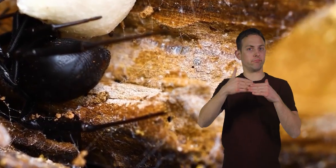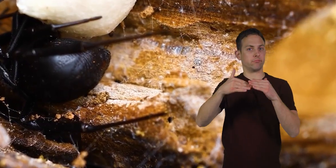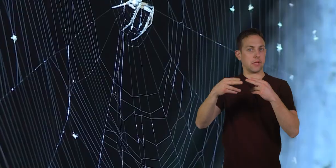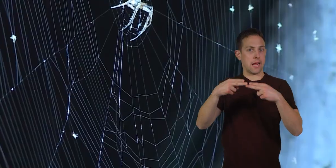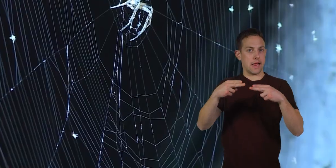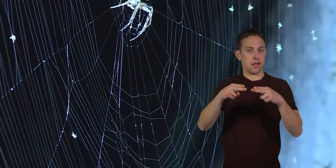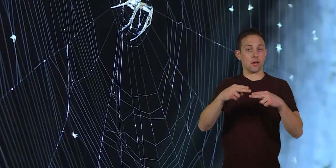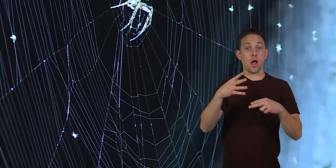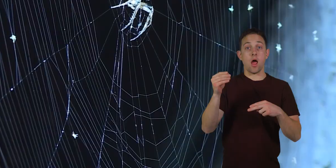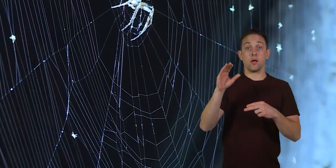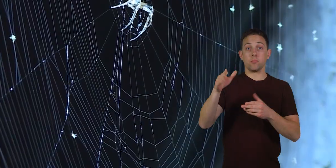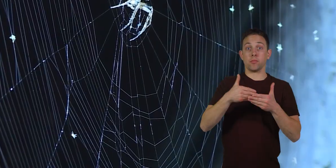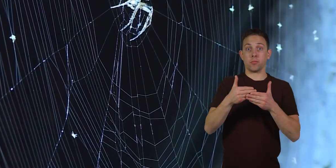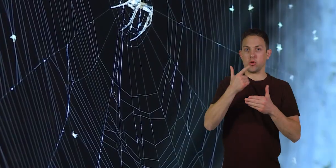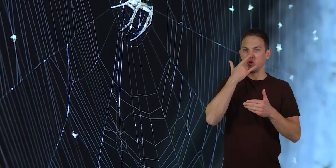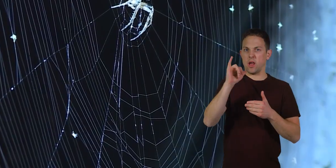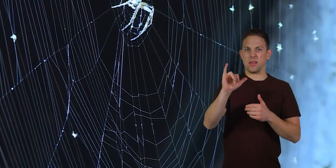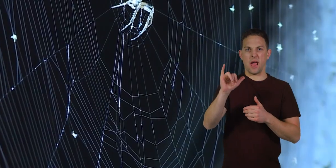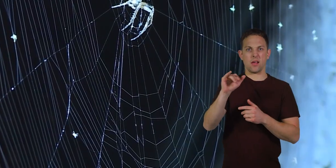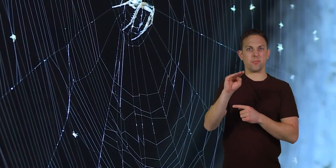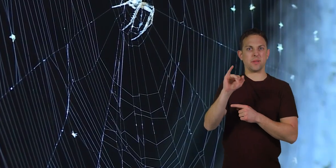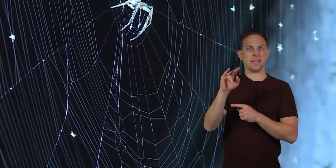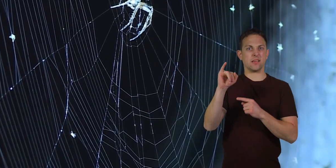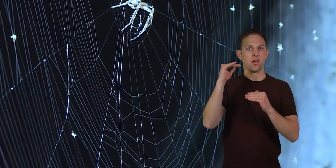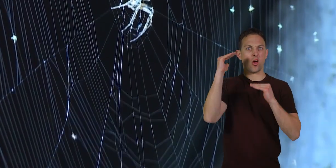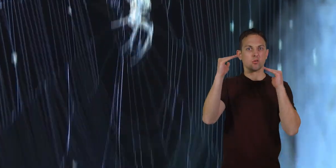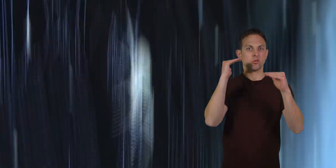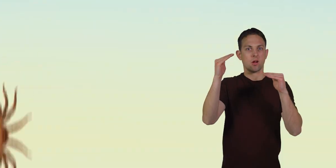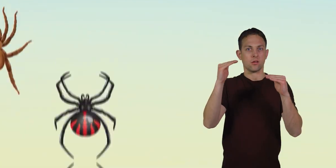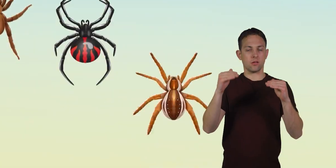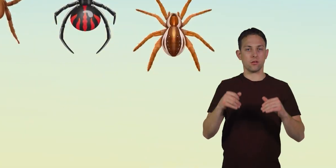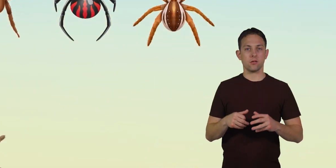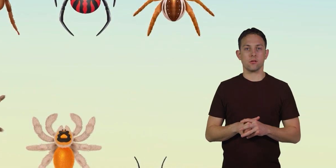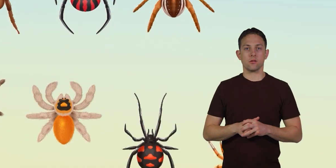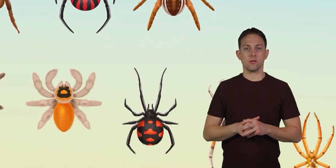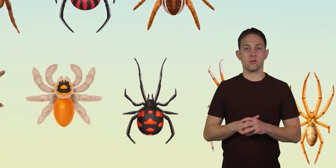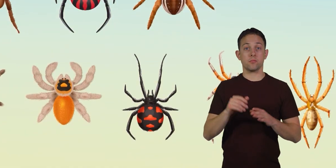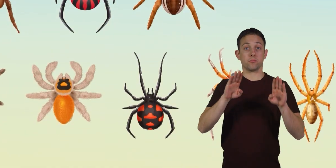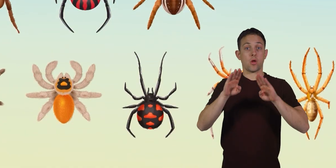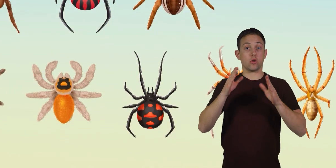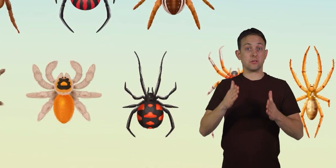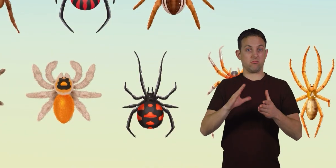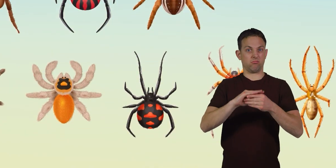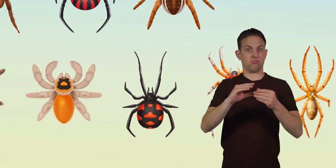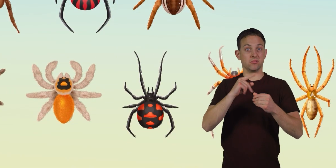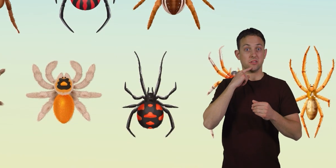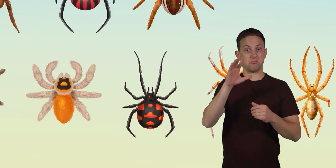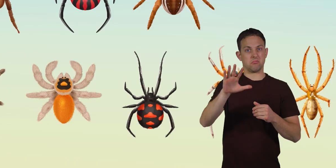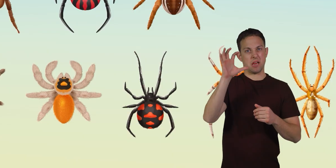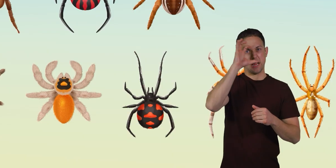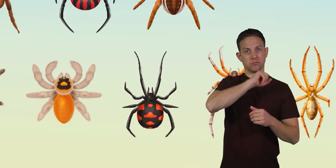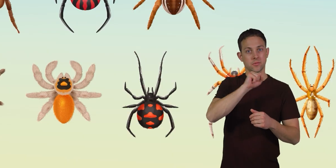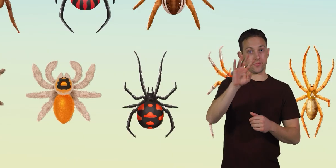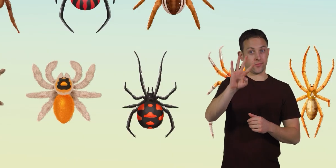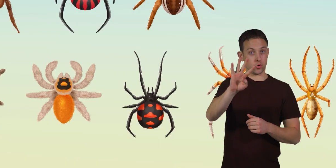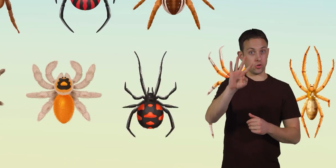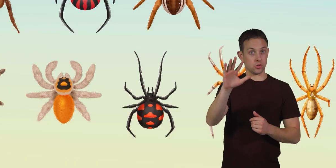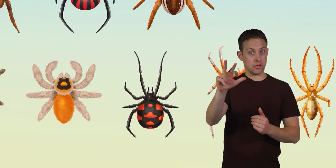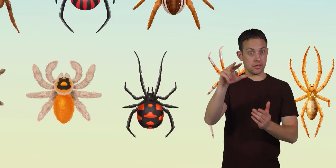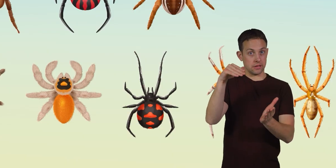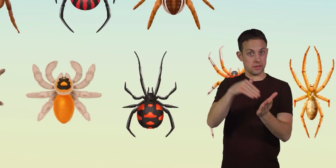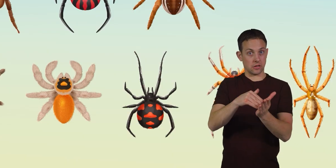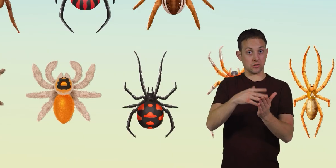eggs, and their babies look like miniature adults. Biologists say there are an estimated 43